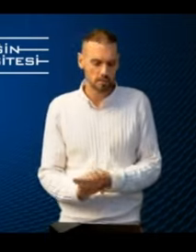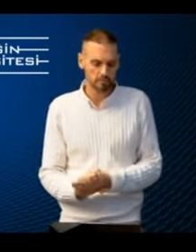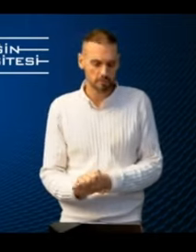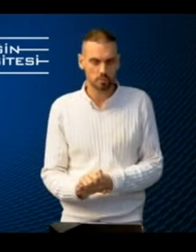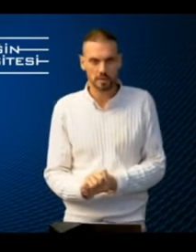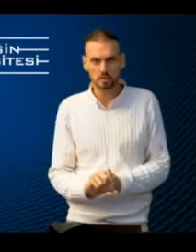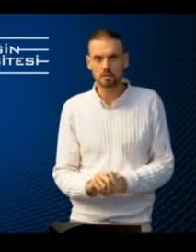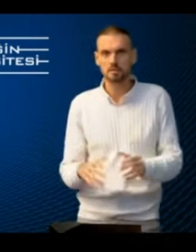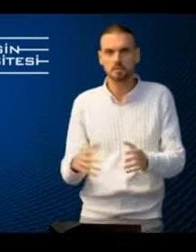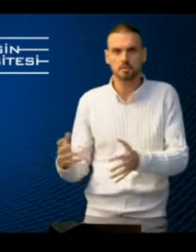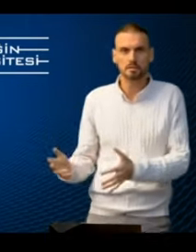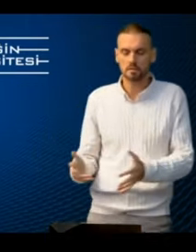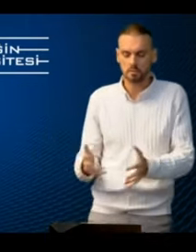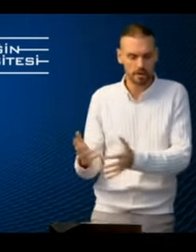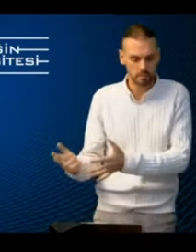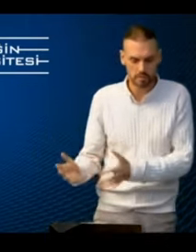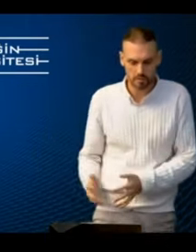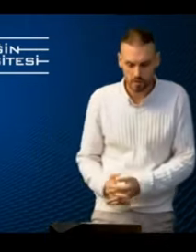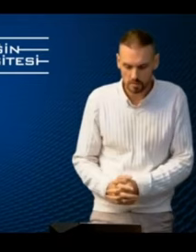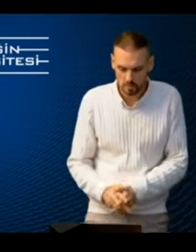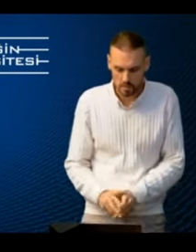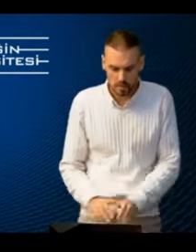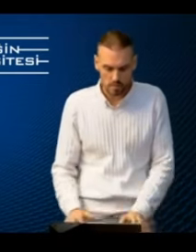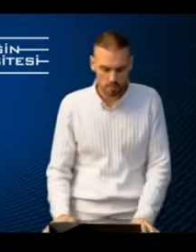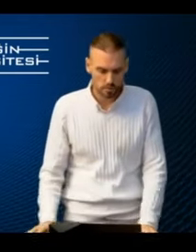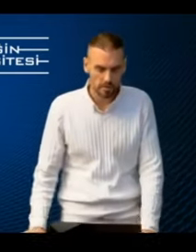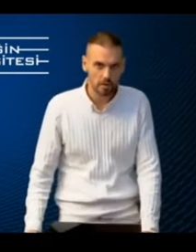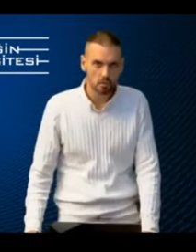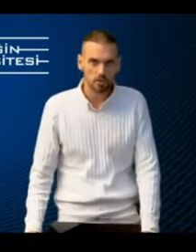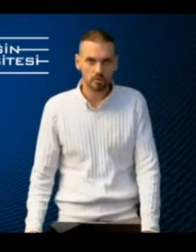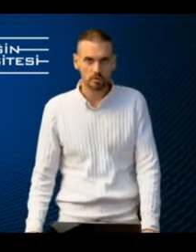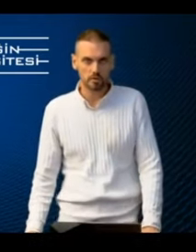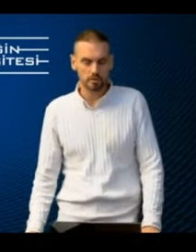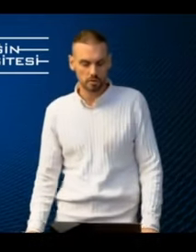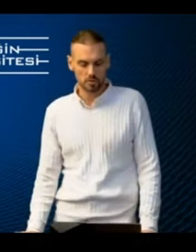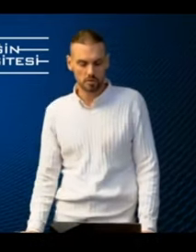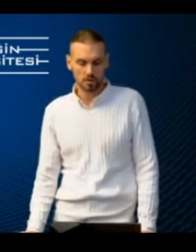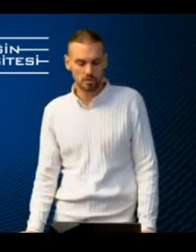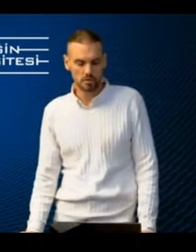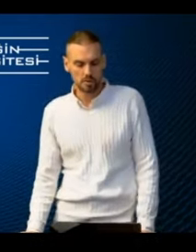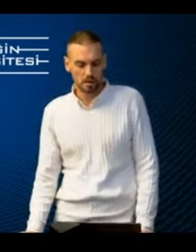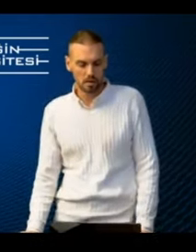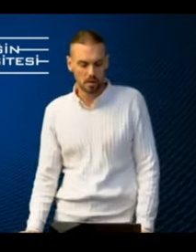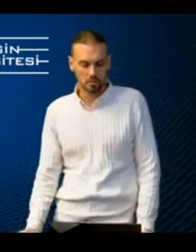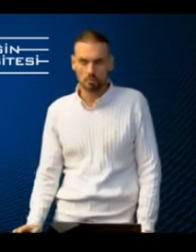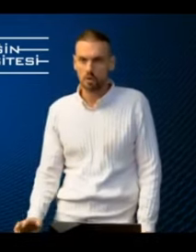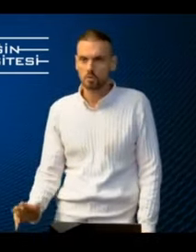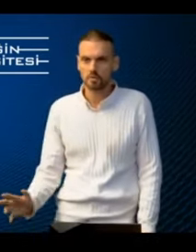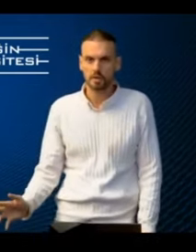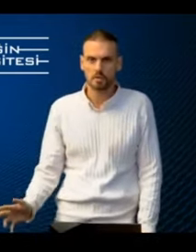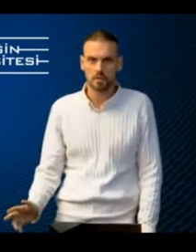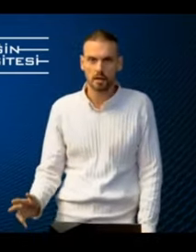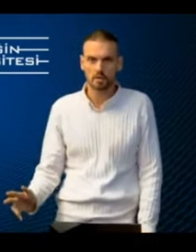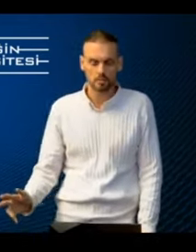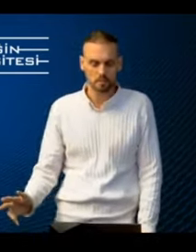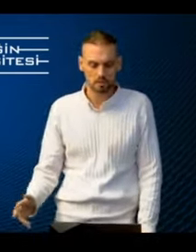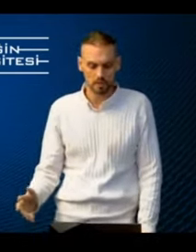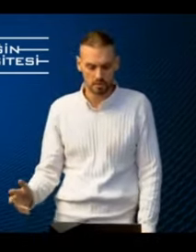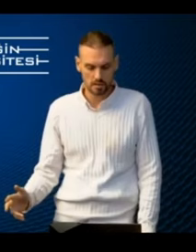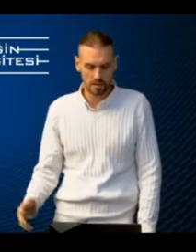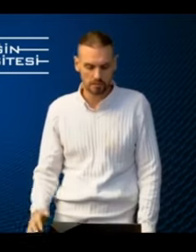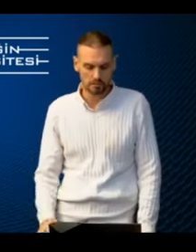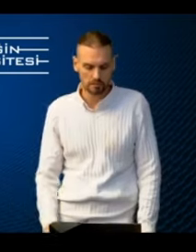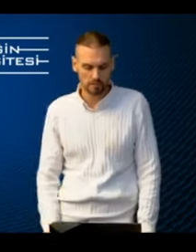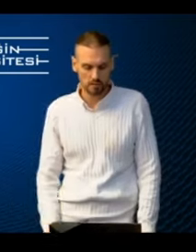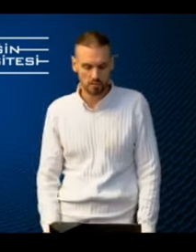experts. beginners, intermediate, perhaps advanced. So we're right now working on the curriculum structure, both aviation experts